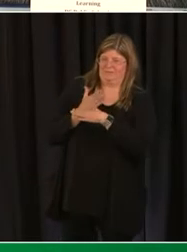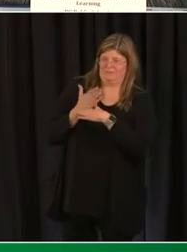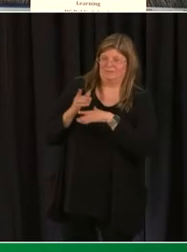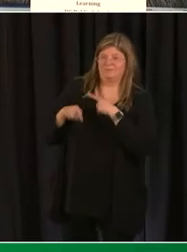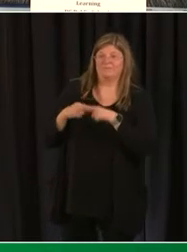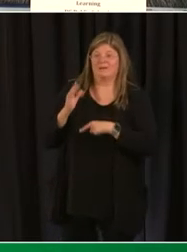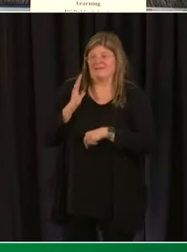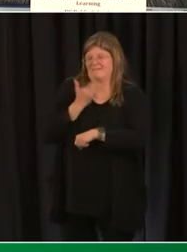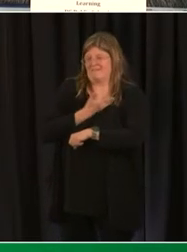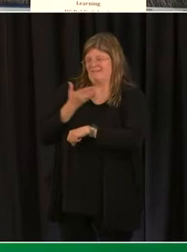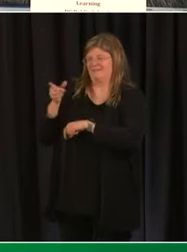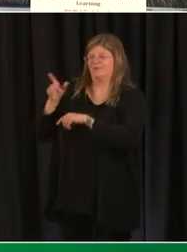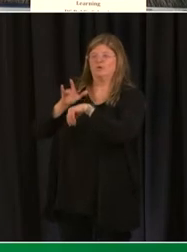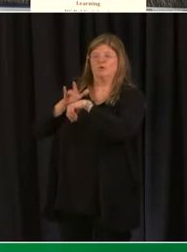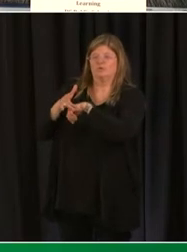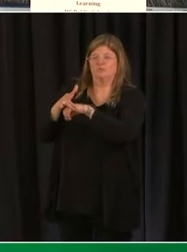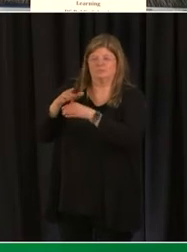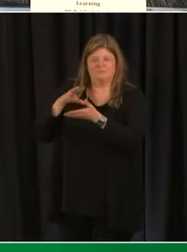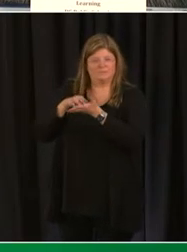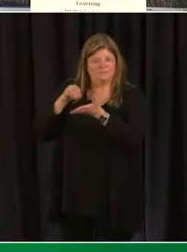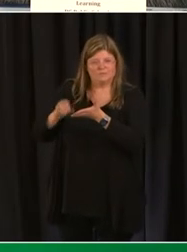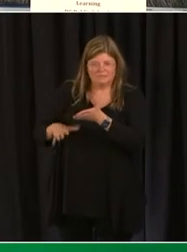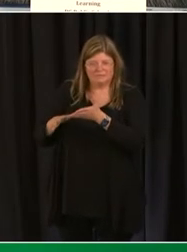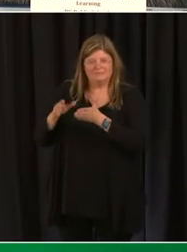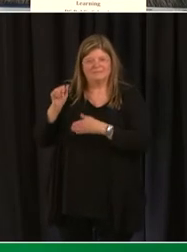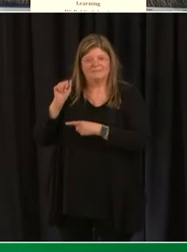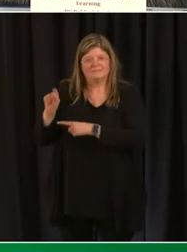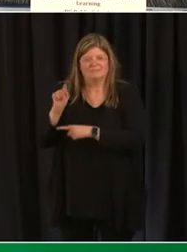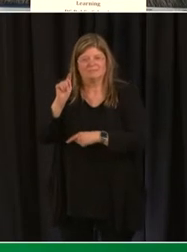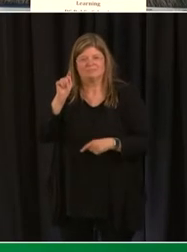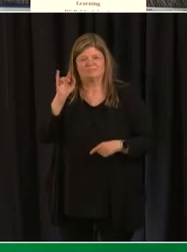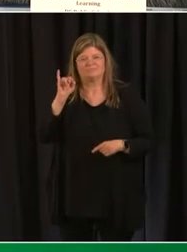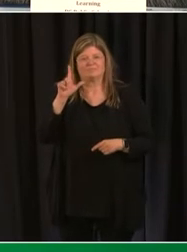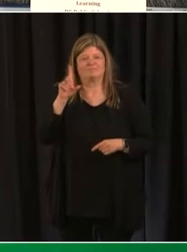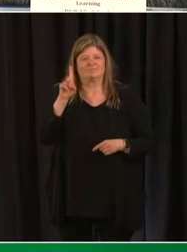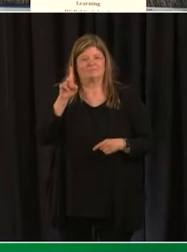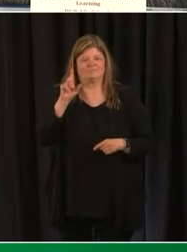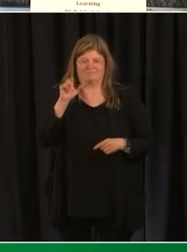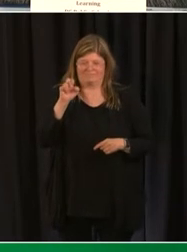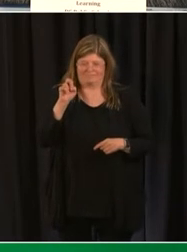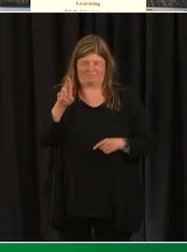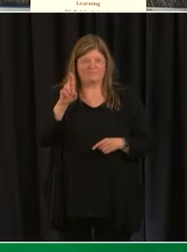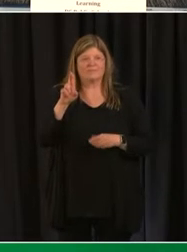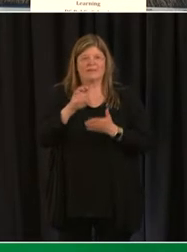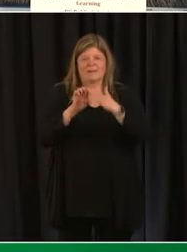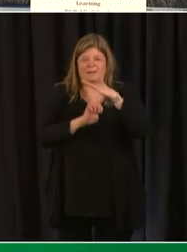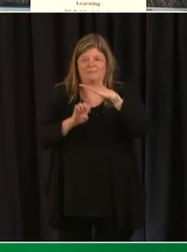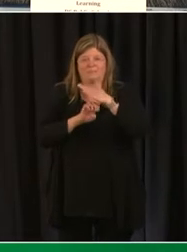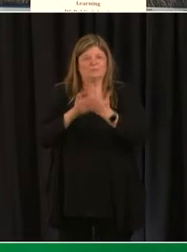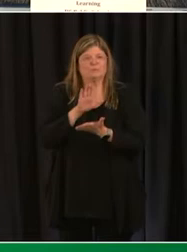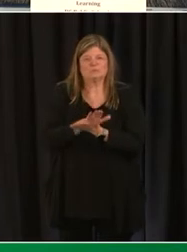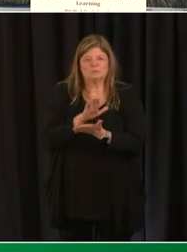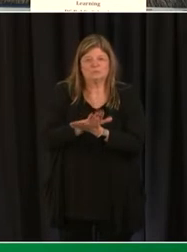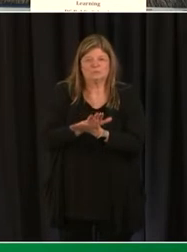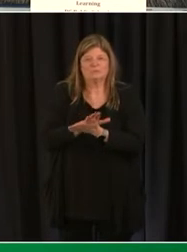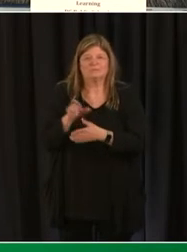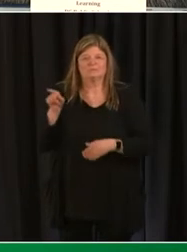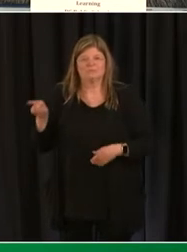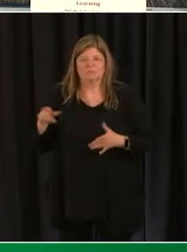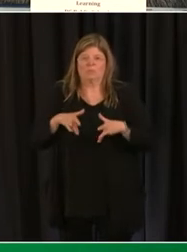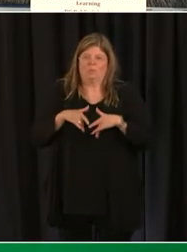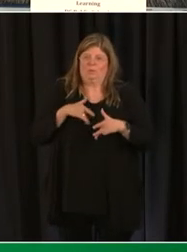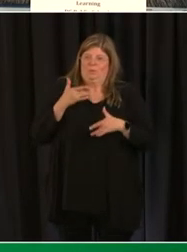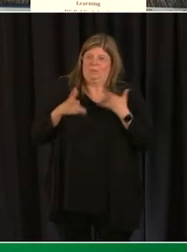one of our early childhood classrooms at Tyler Elementary School this example really is exciting to share